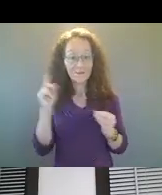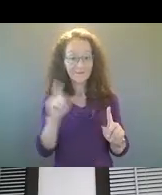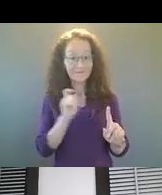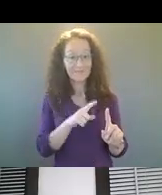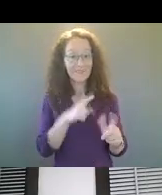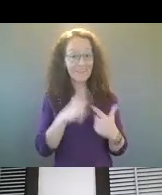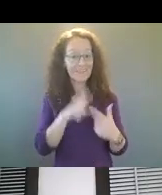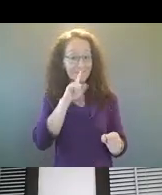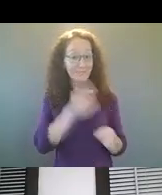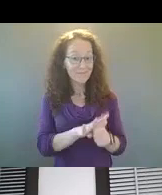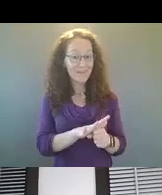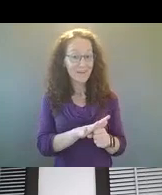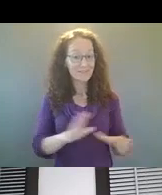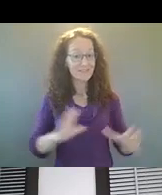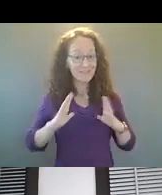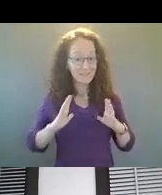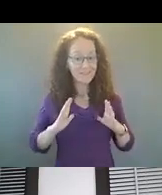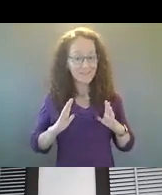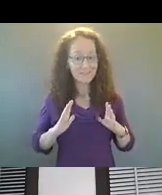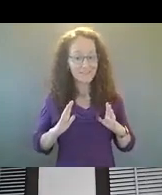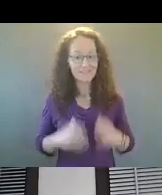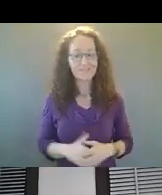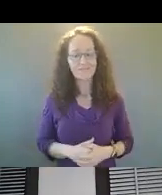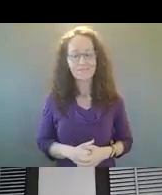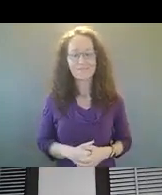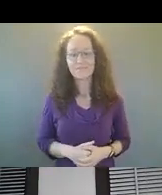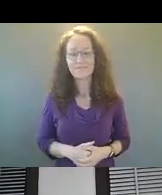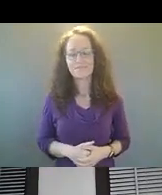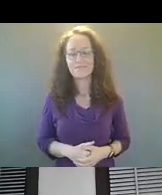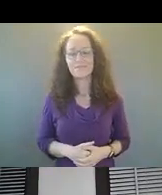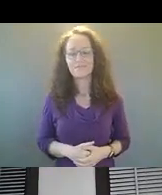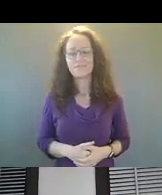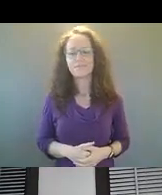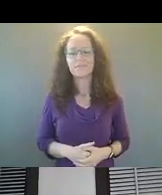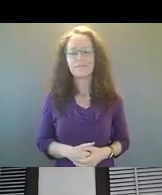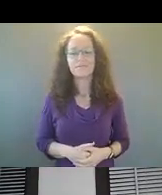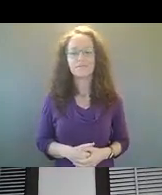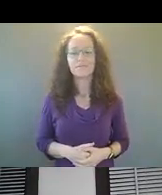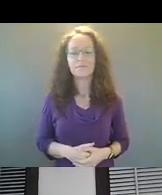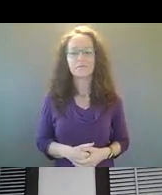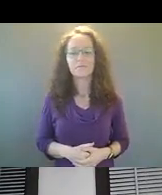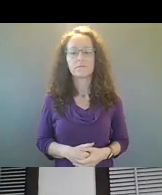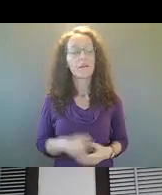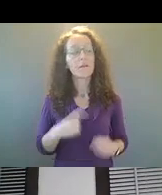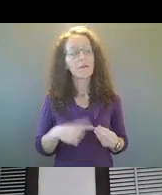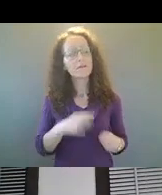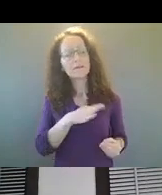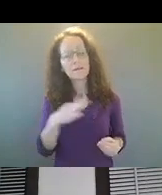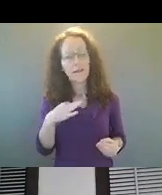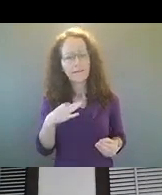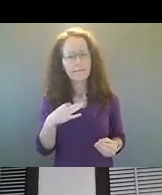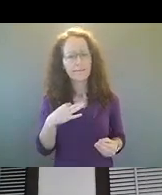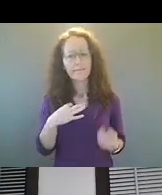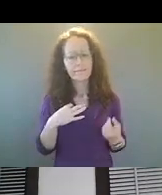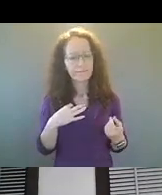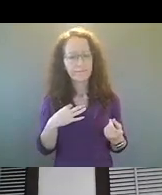I promise I will give you a little break here. Um, uh, one question in the chat about staffing. Um, how does the staffing